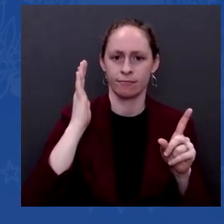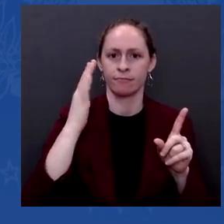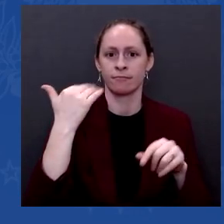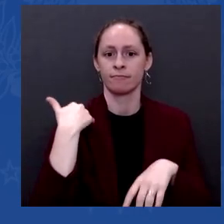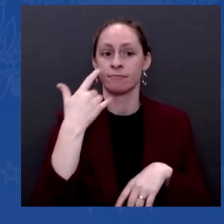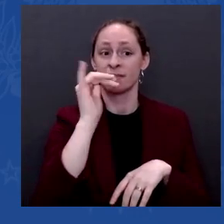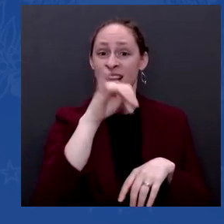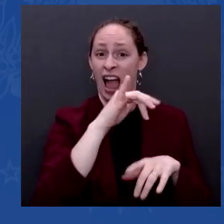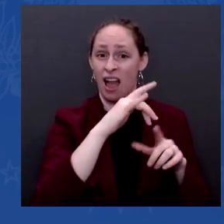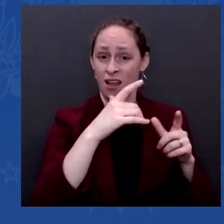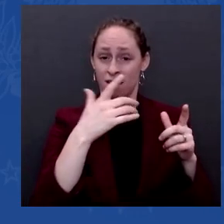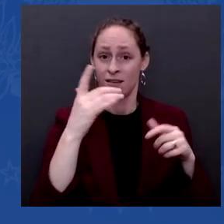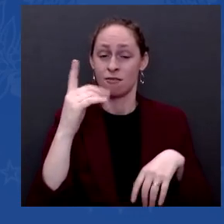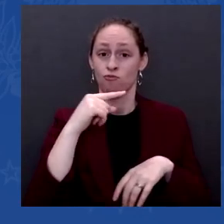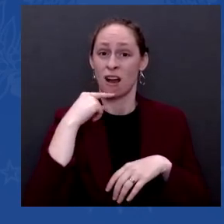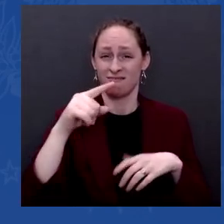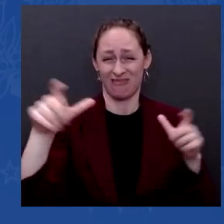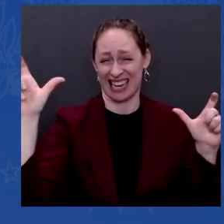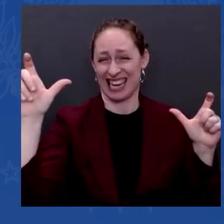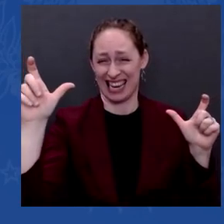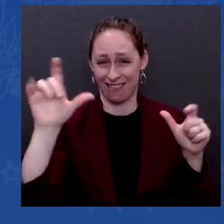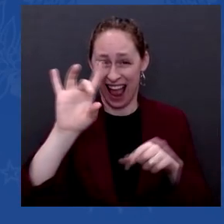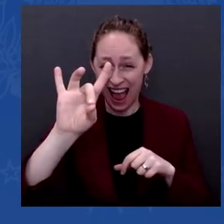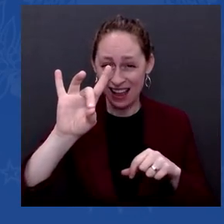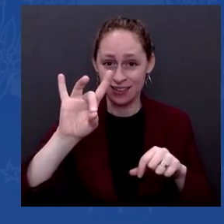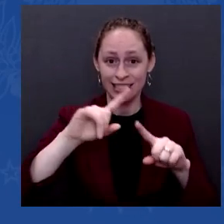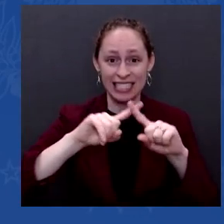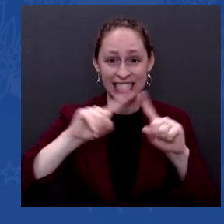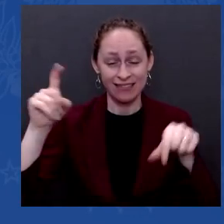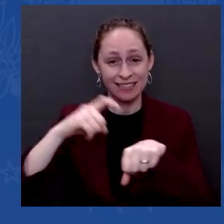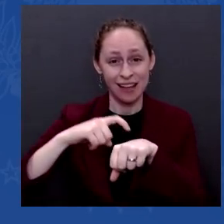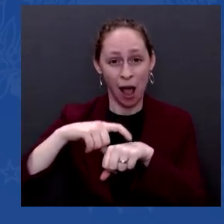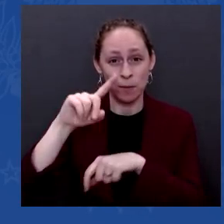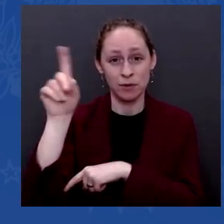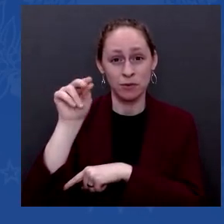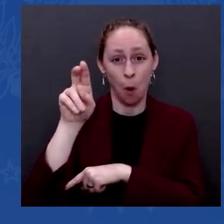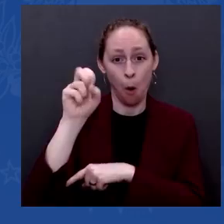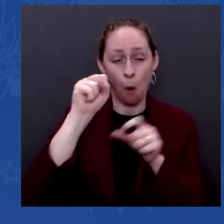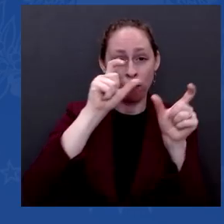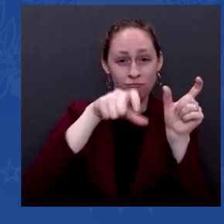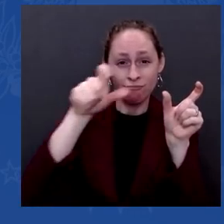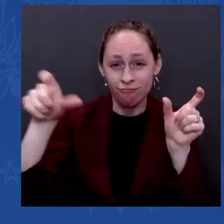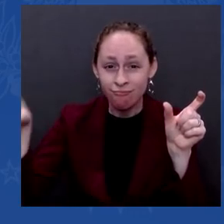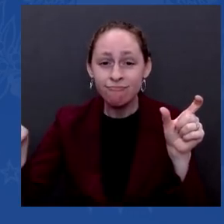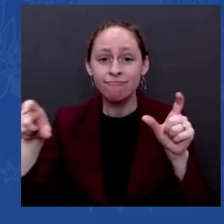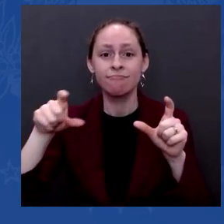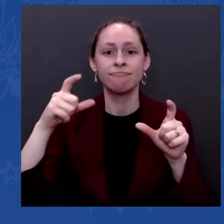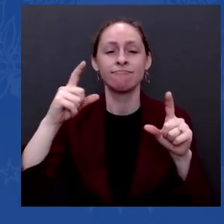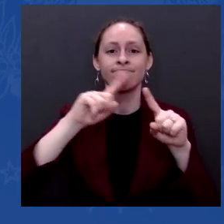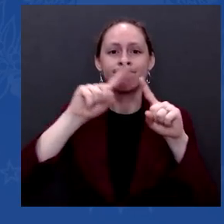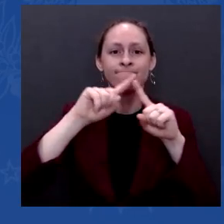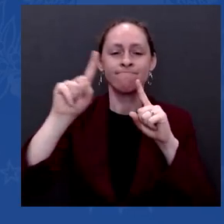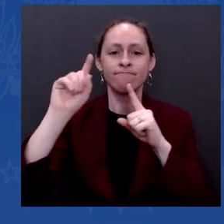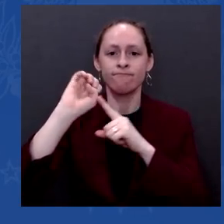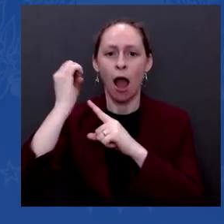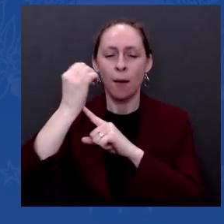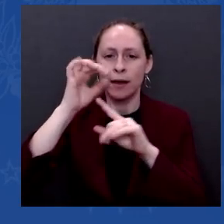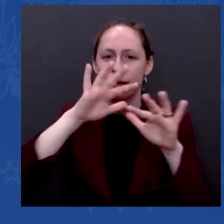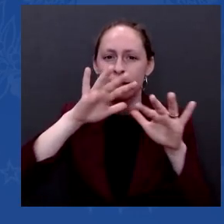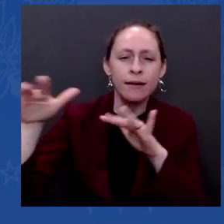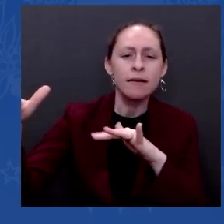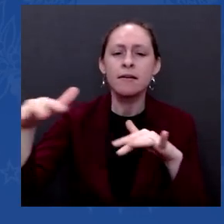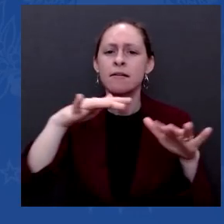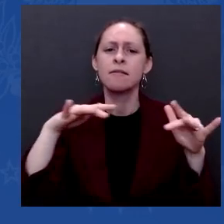has a lot of oil and gas, but he is trying to find his place in the world between China and the West.